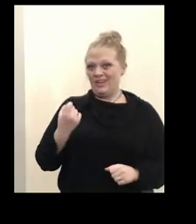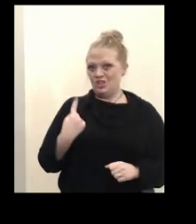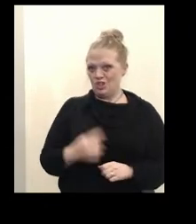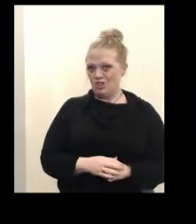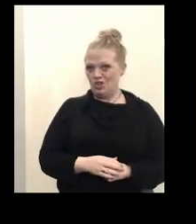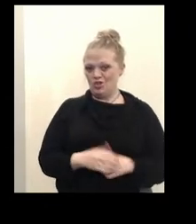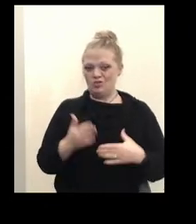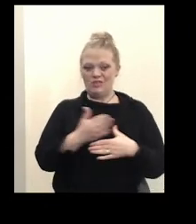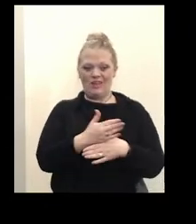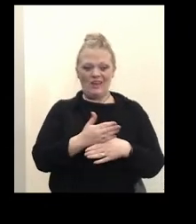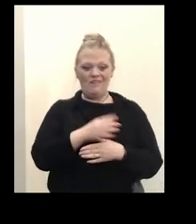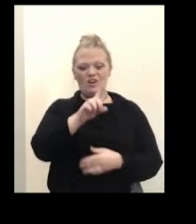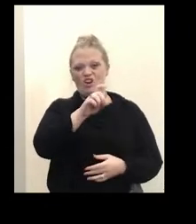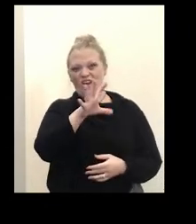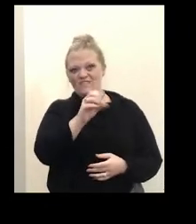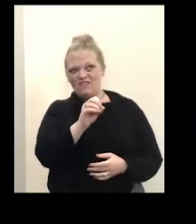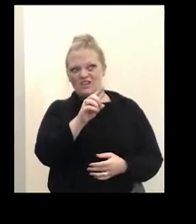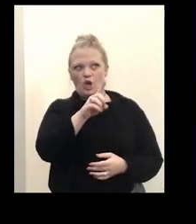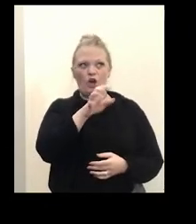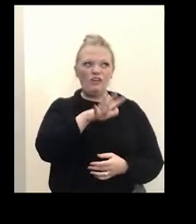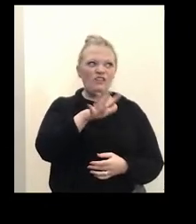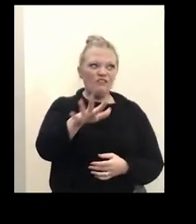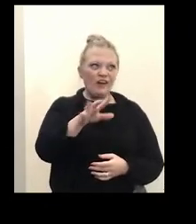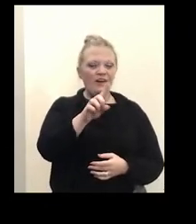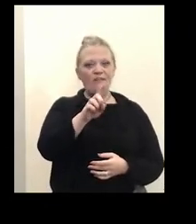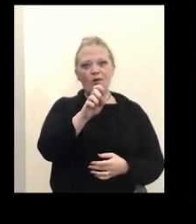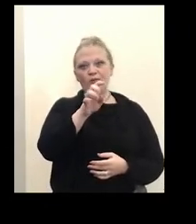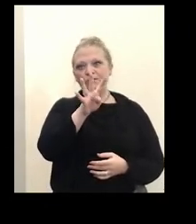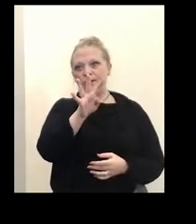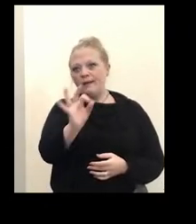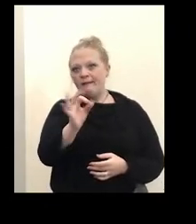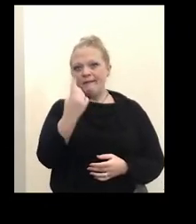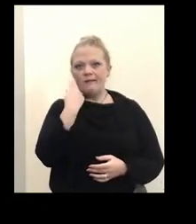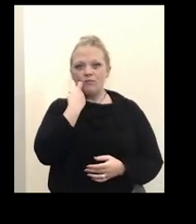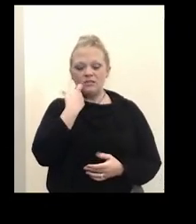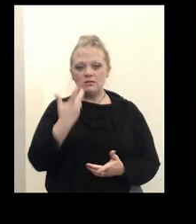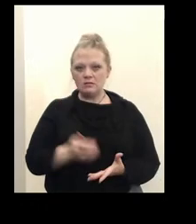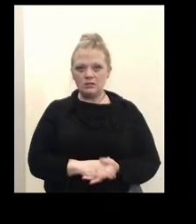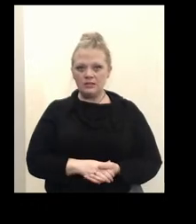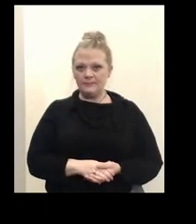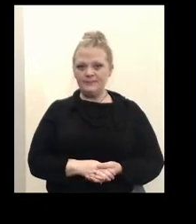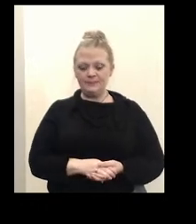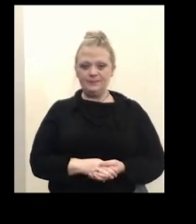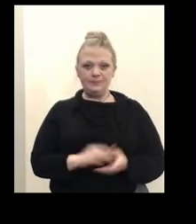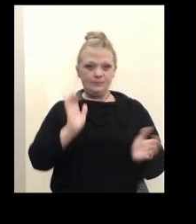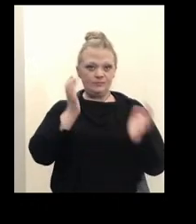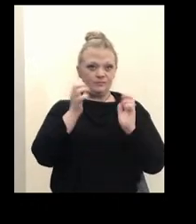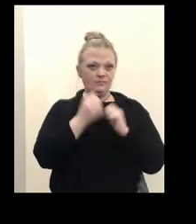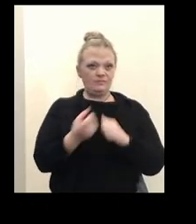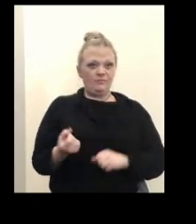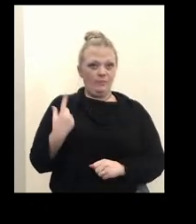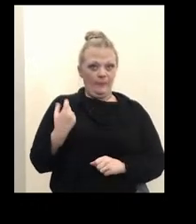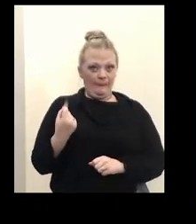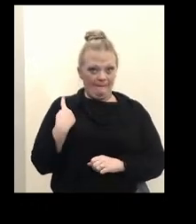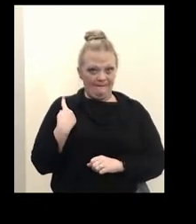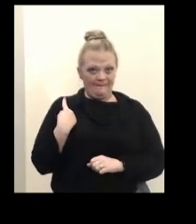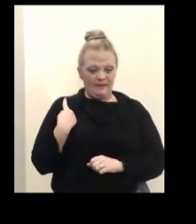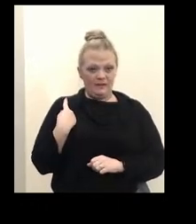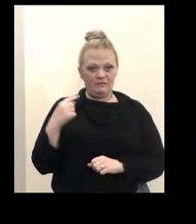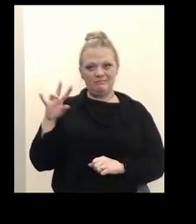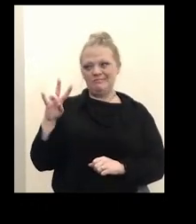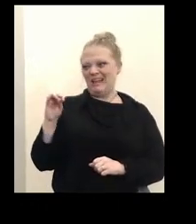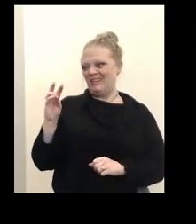150, 155, 149 of the most recent day as compared to where they were last year in which it was 70,